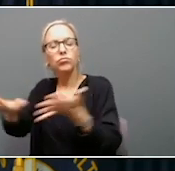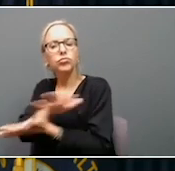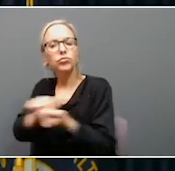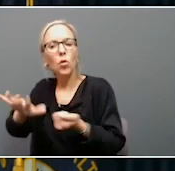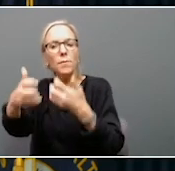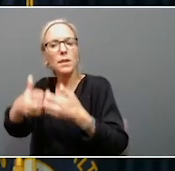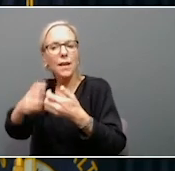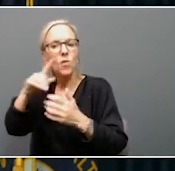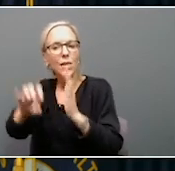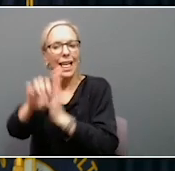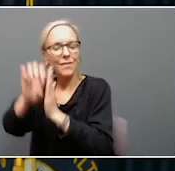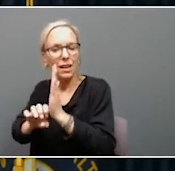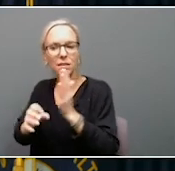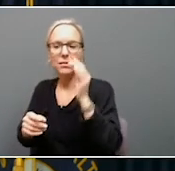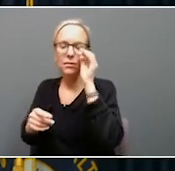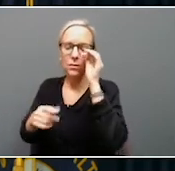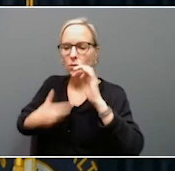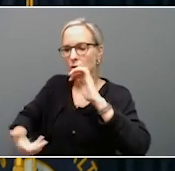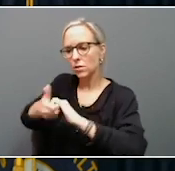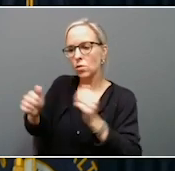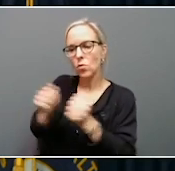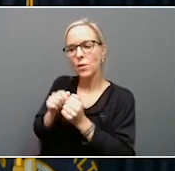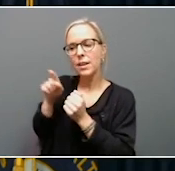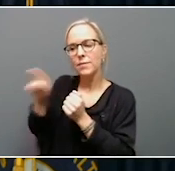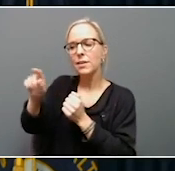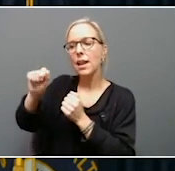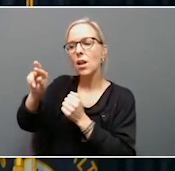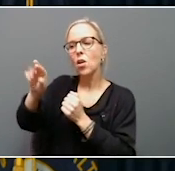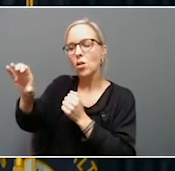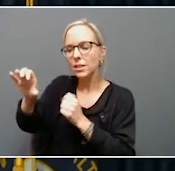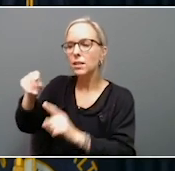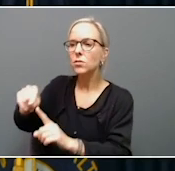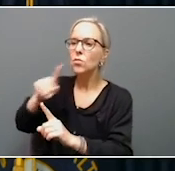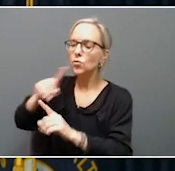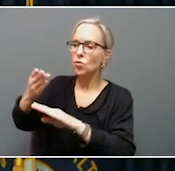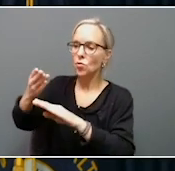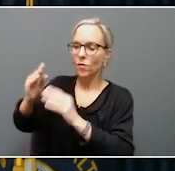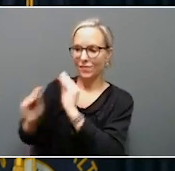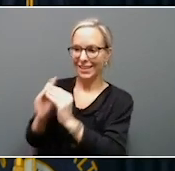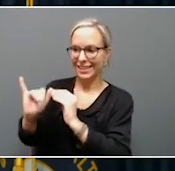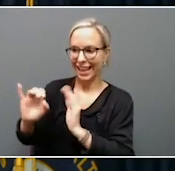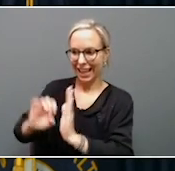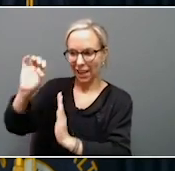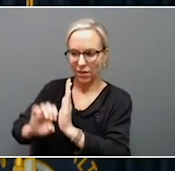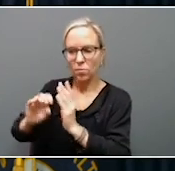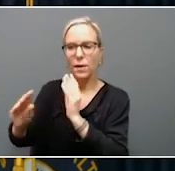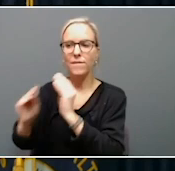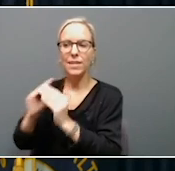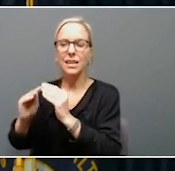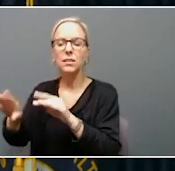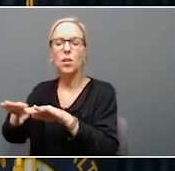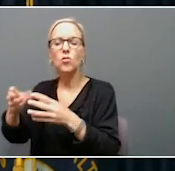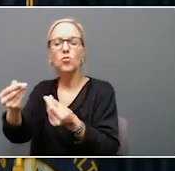through ARC, Appalachian Regional Commission, to not only repair that elevator and fix two of the ground floor apartments, but to move the